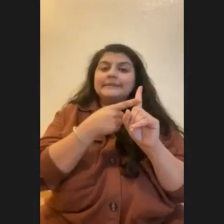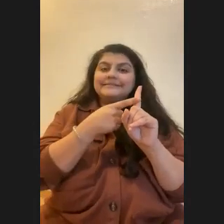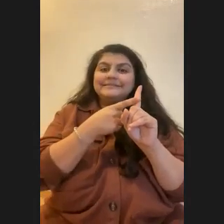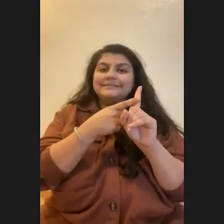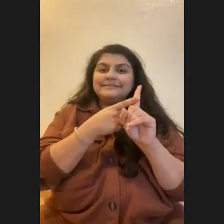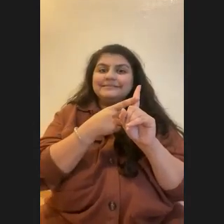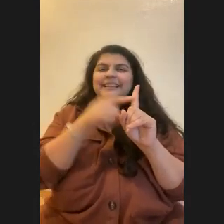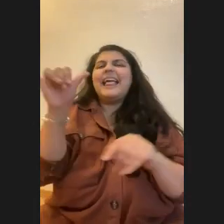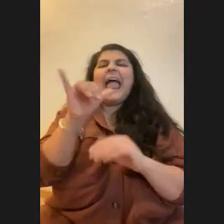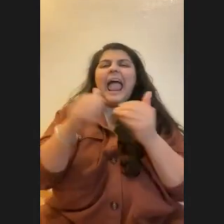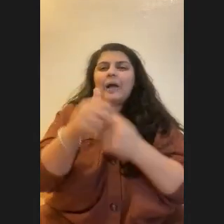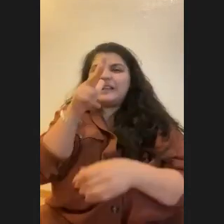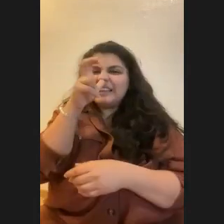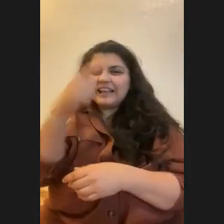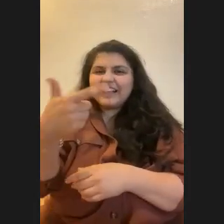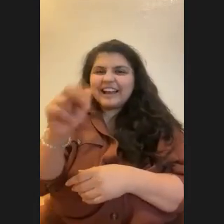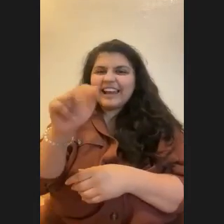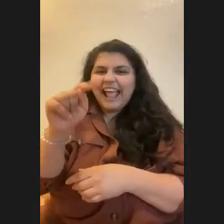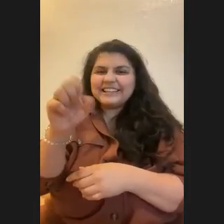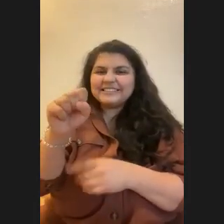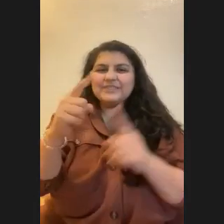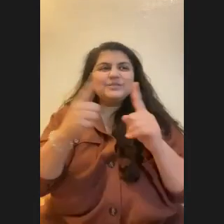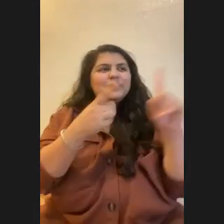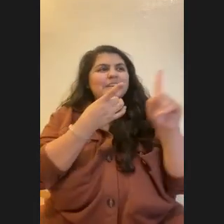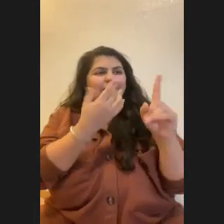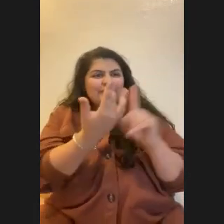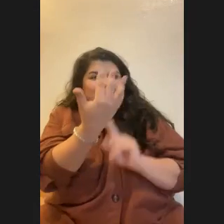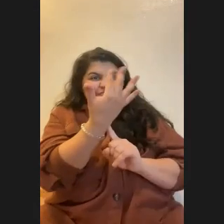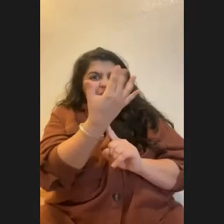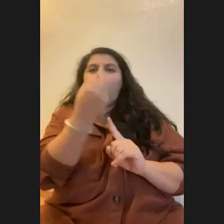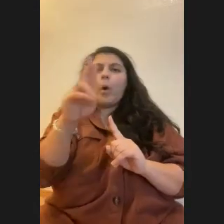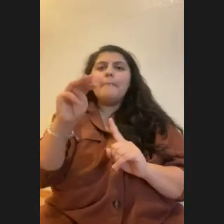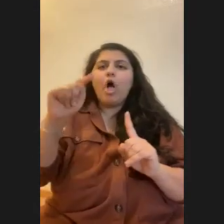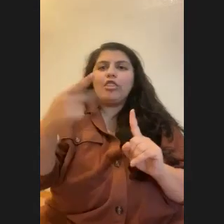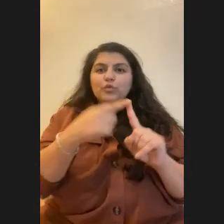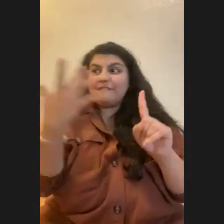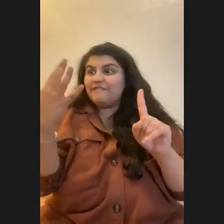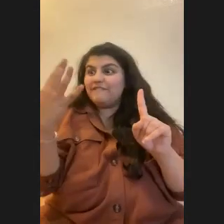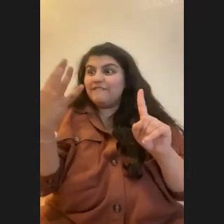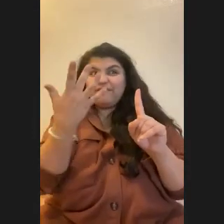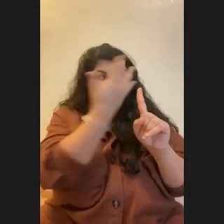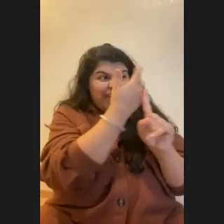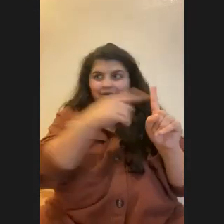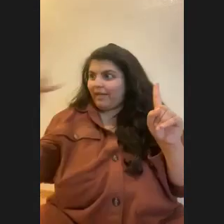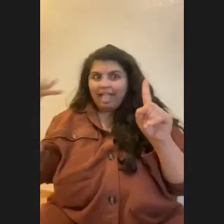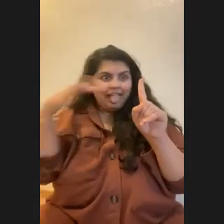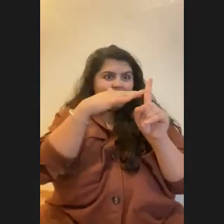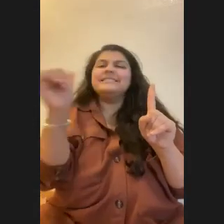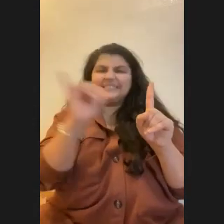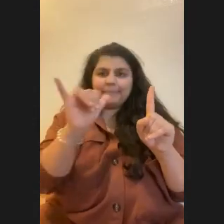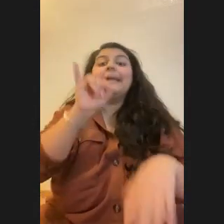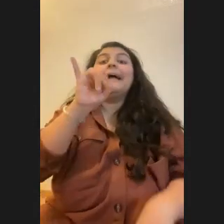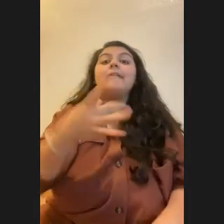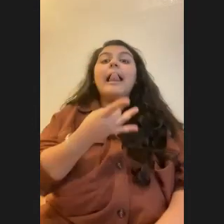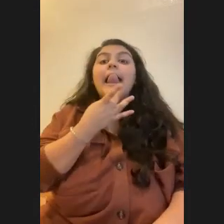gnats to like a flame or moths to a flame. And so our idea is if we stick these little underwater lights down next to